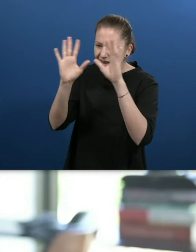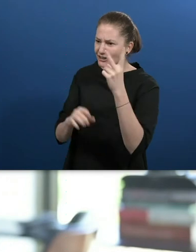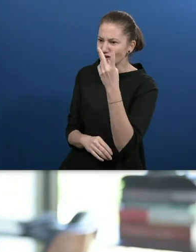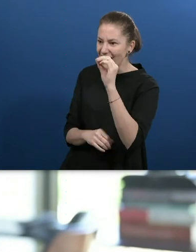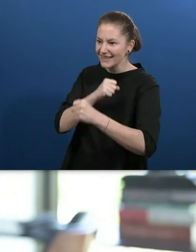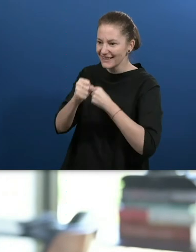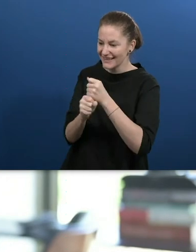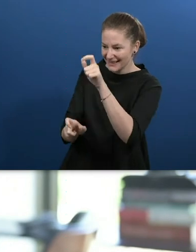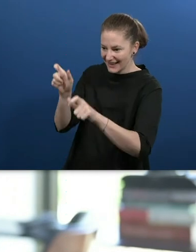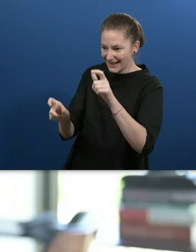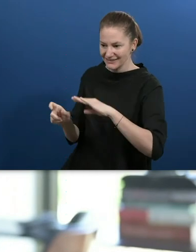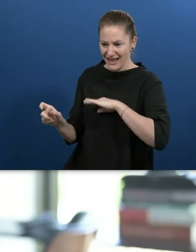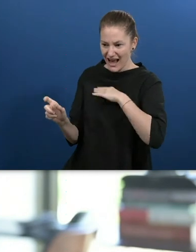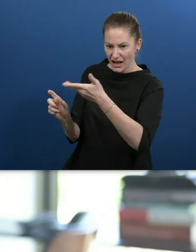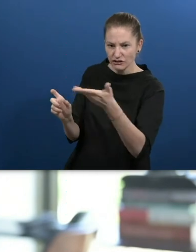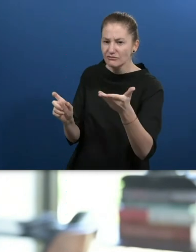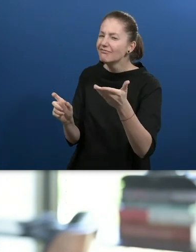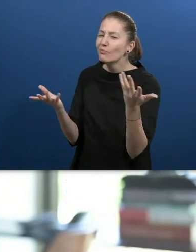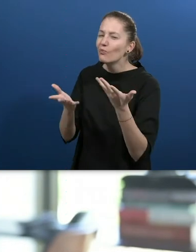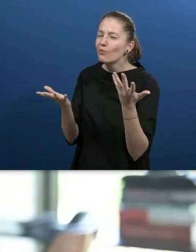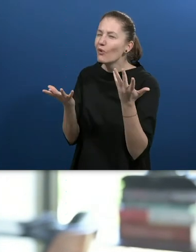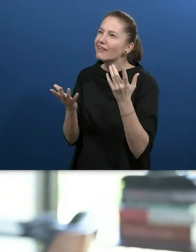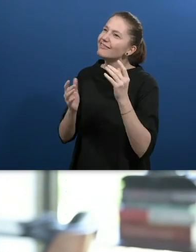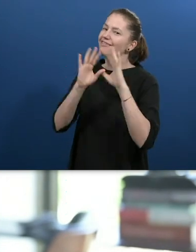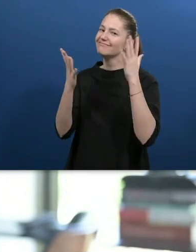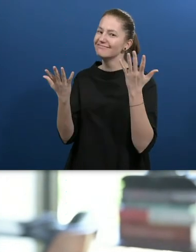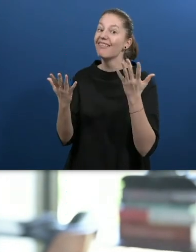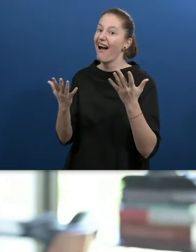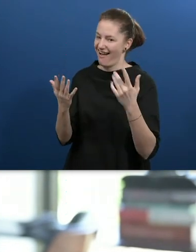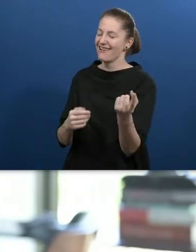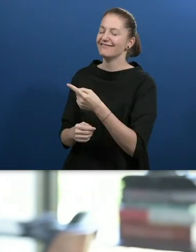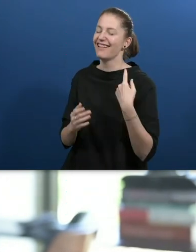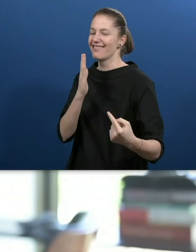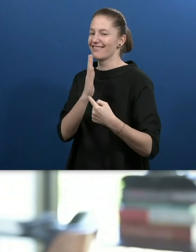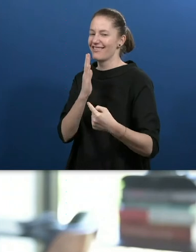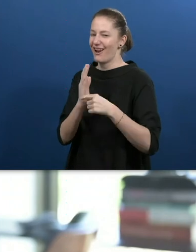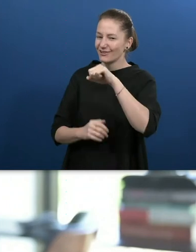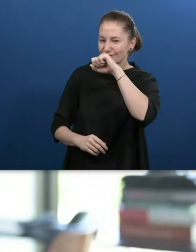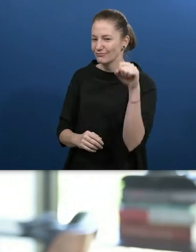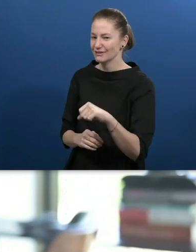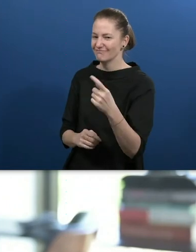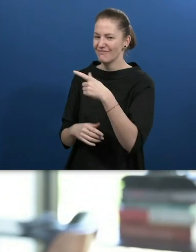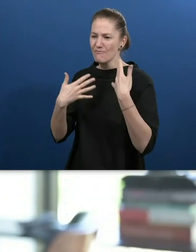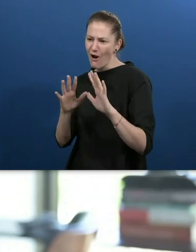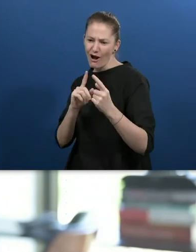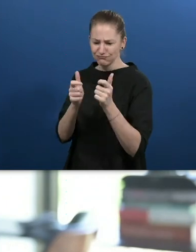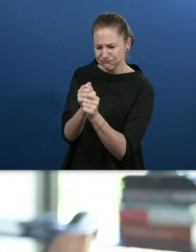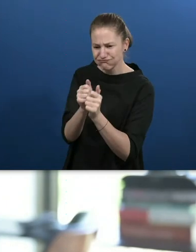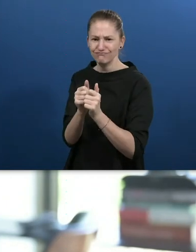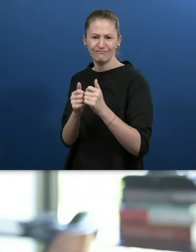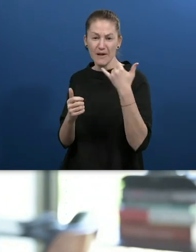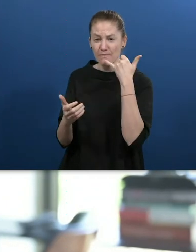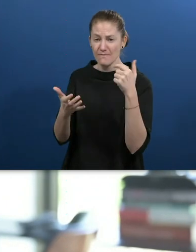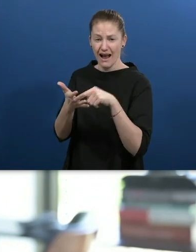people are around the age of 20. What does that mean? We are technologically aware. We are more responsive.